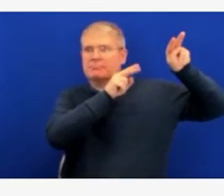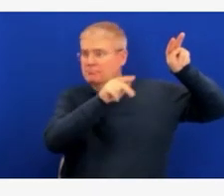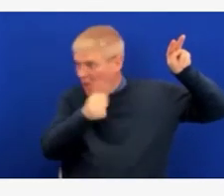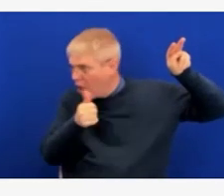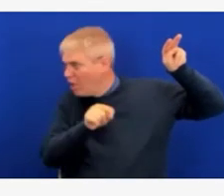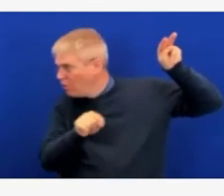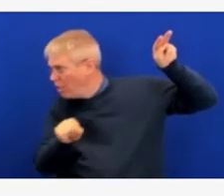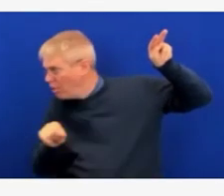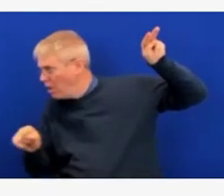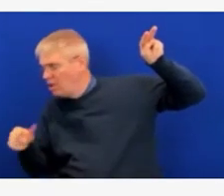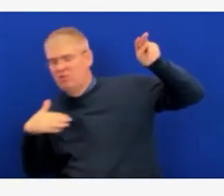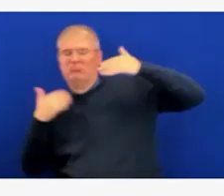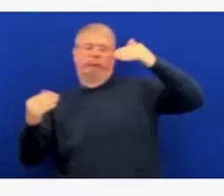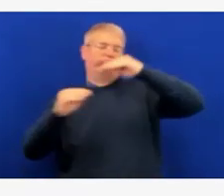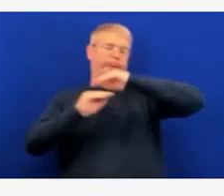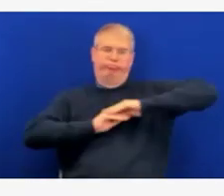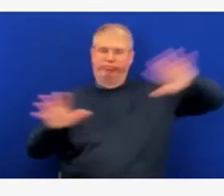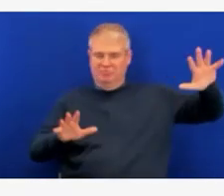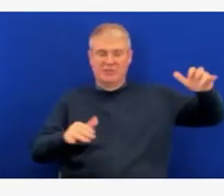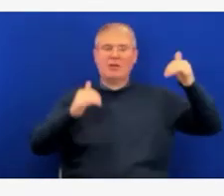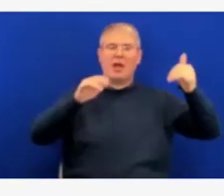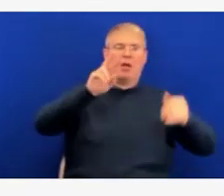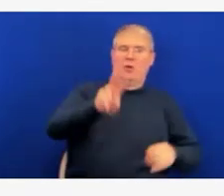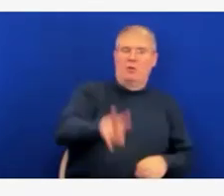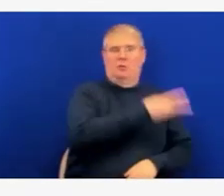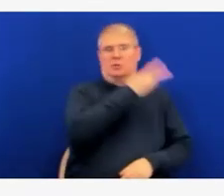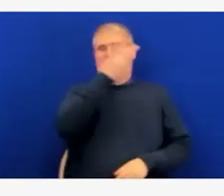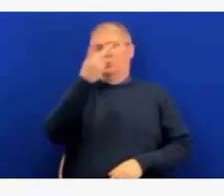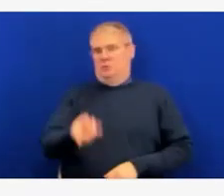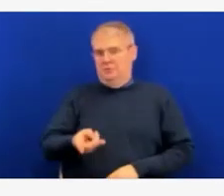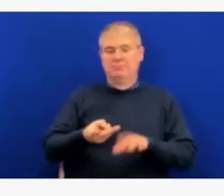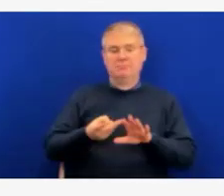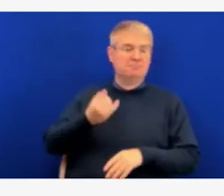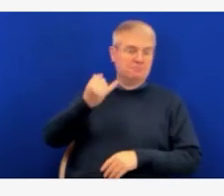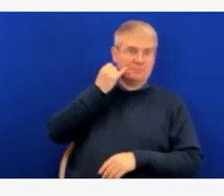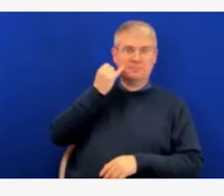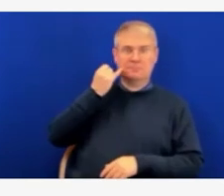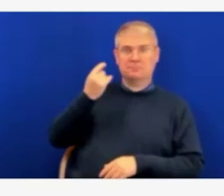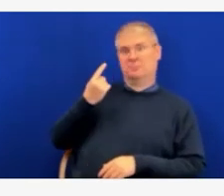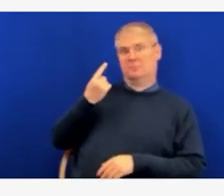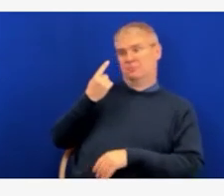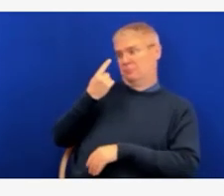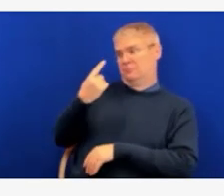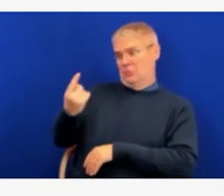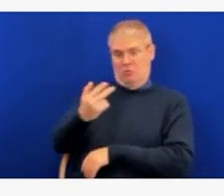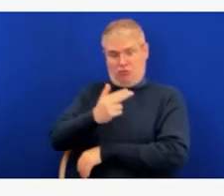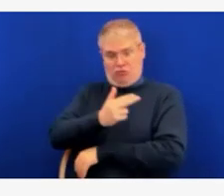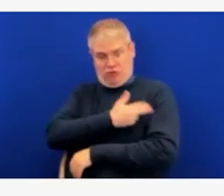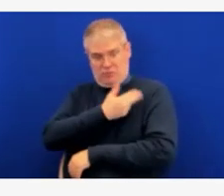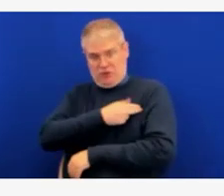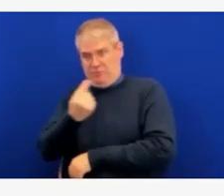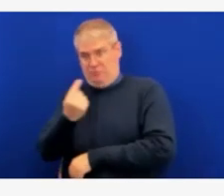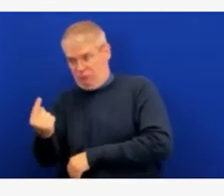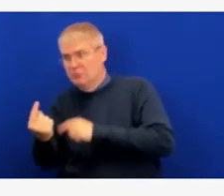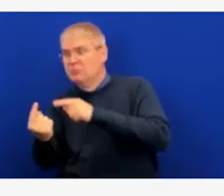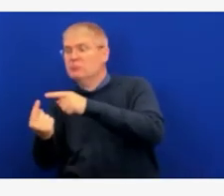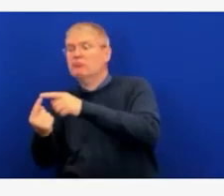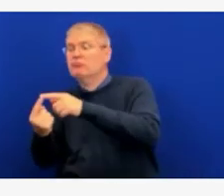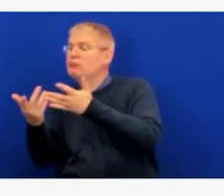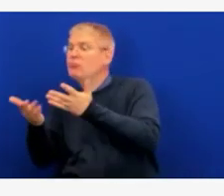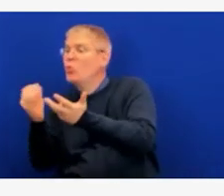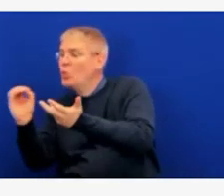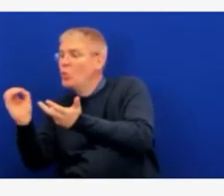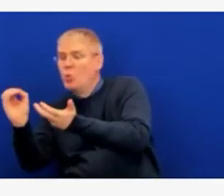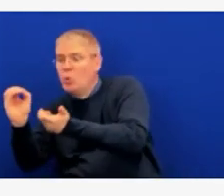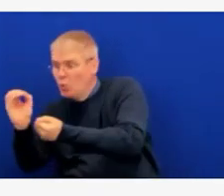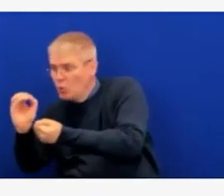having to treat patients to be on the normal standard of care. So we have had some conversation with